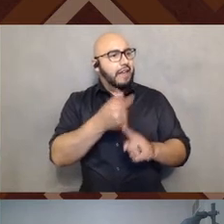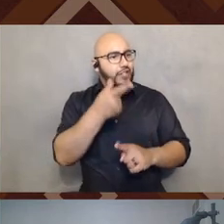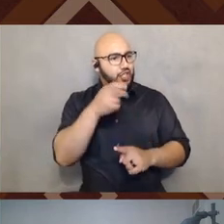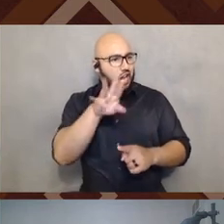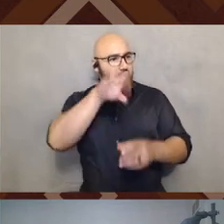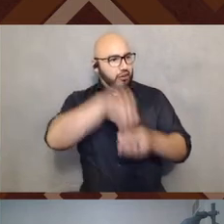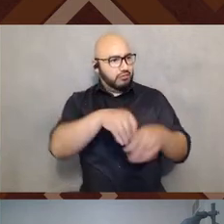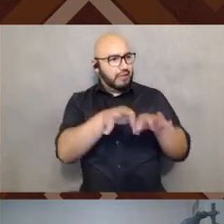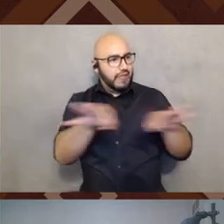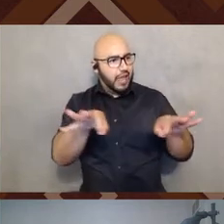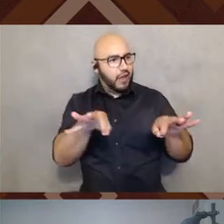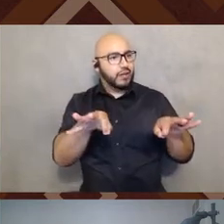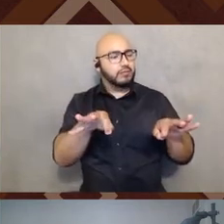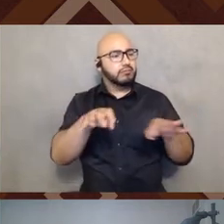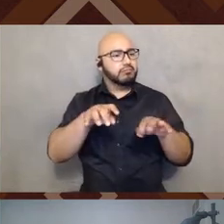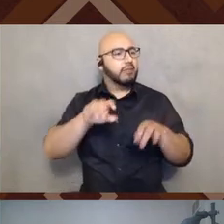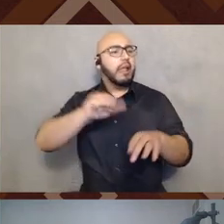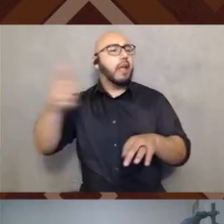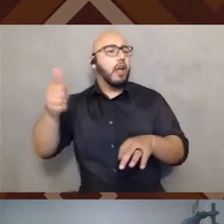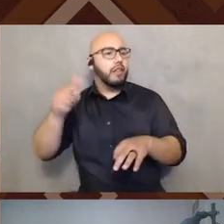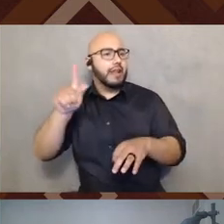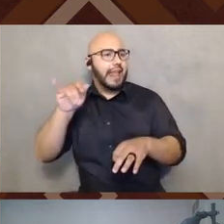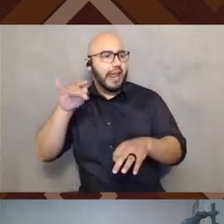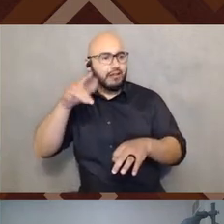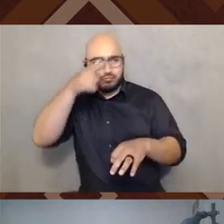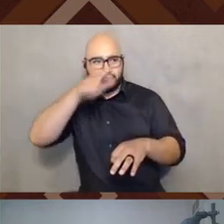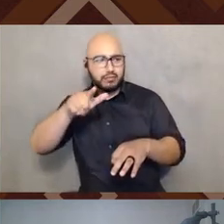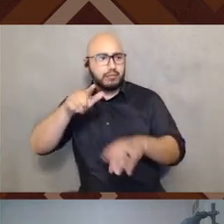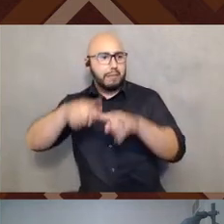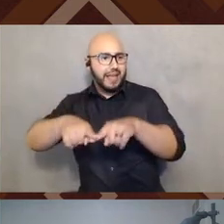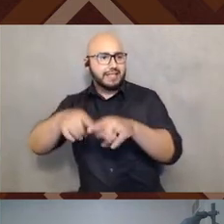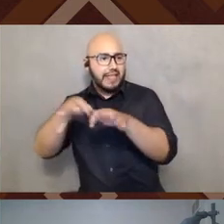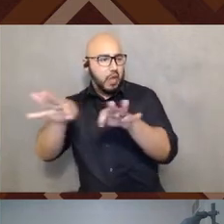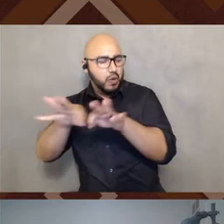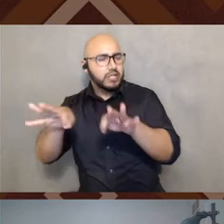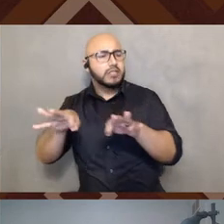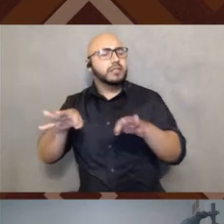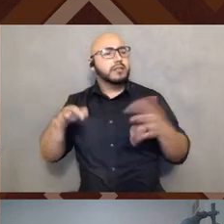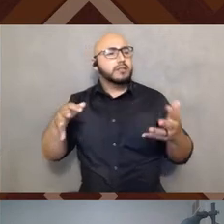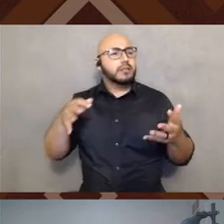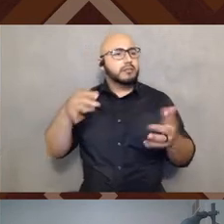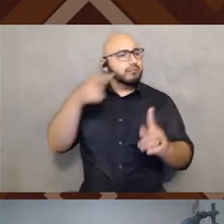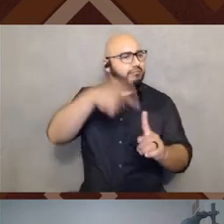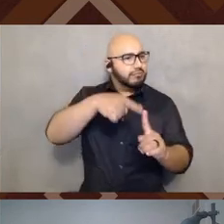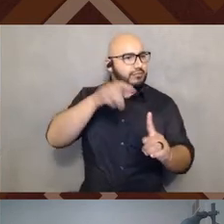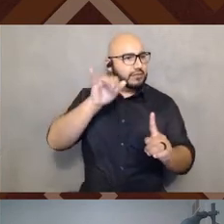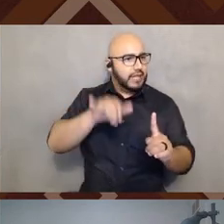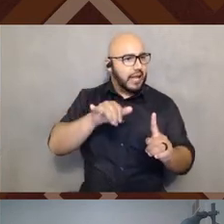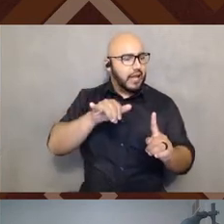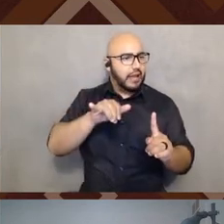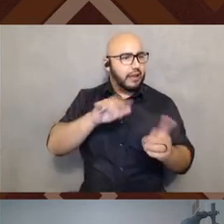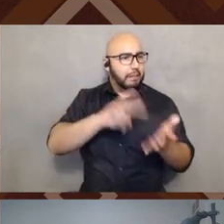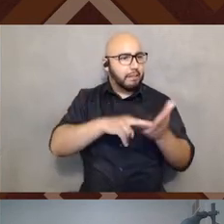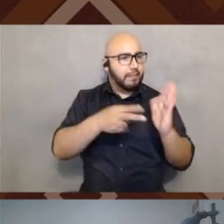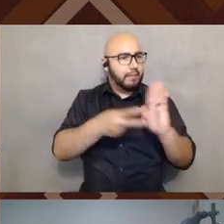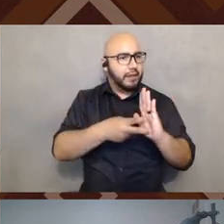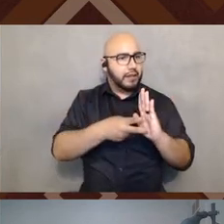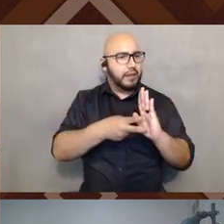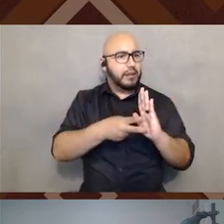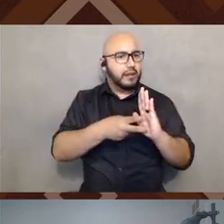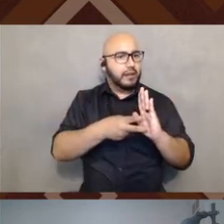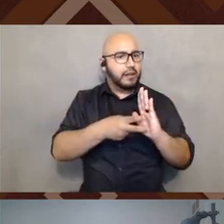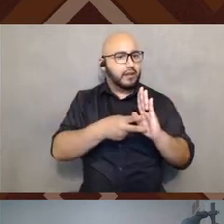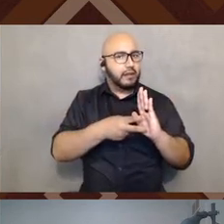as our other Latin based languages. What does this mean? What does this, what does this